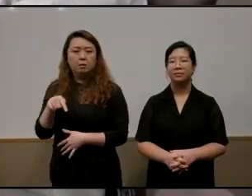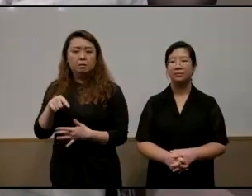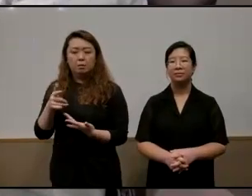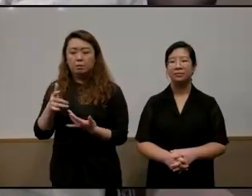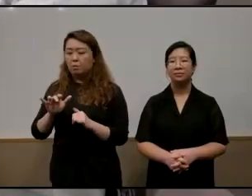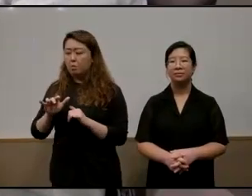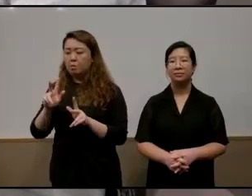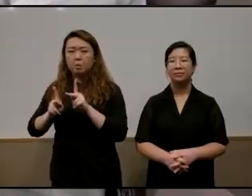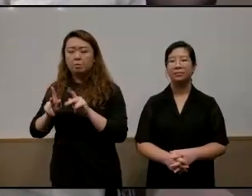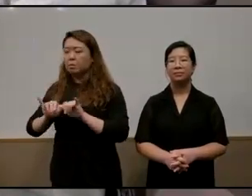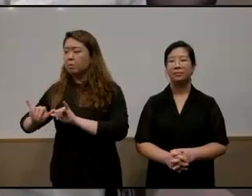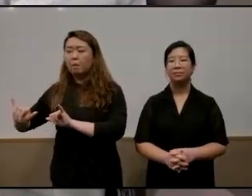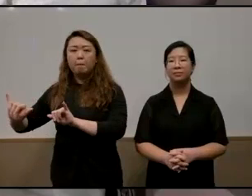people